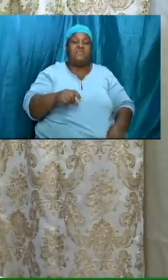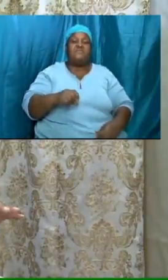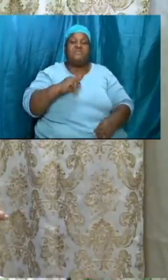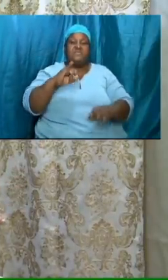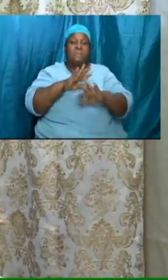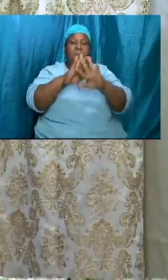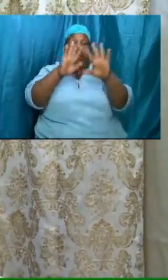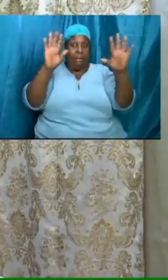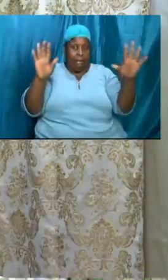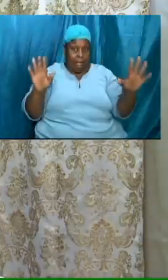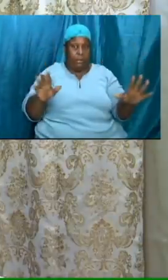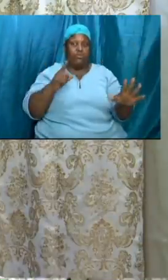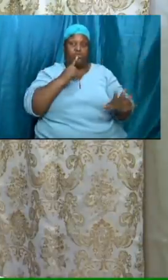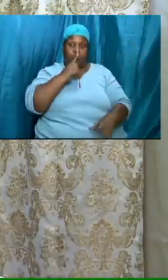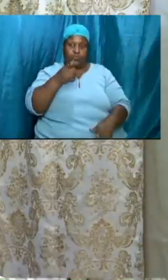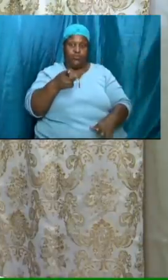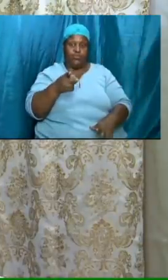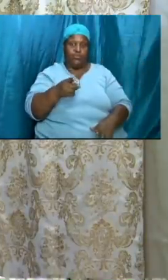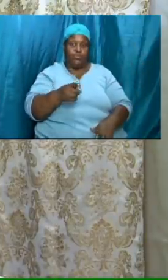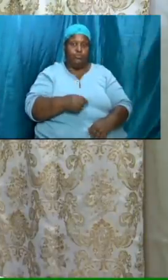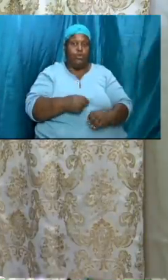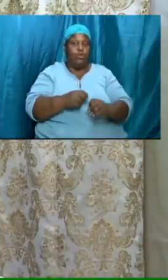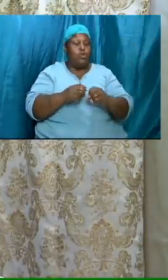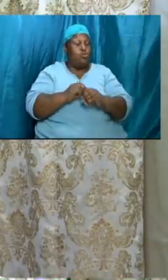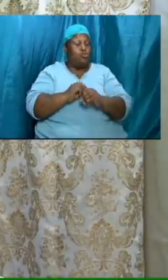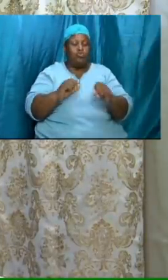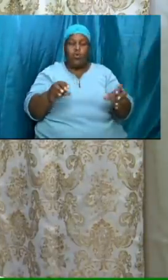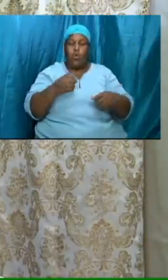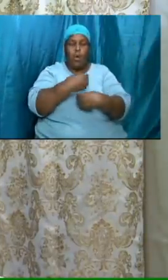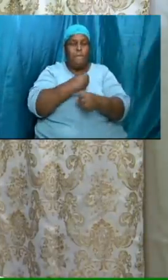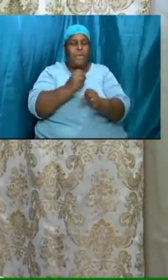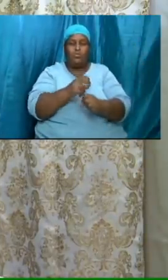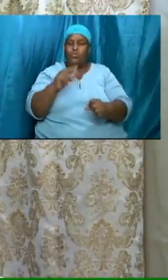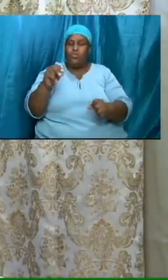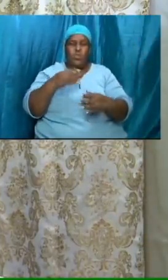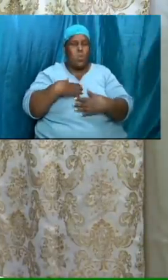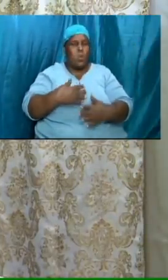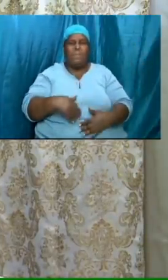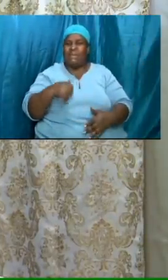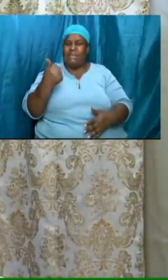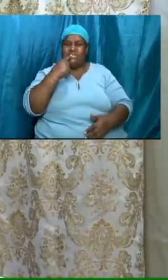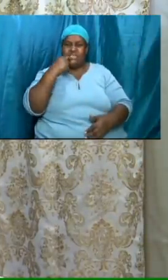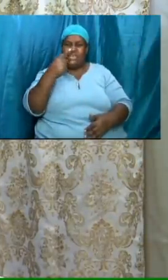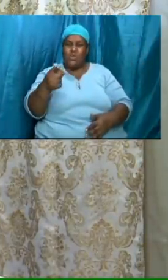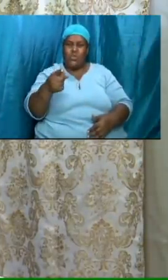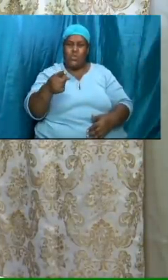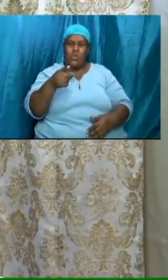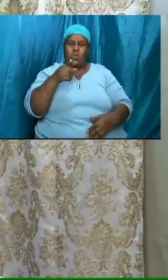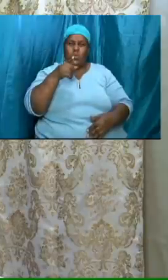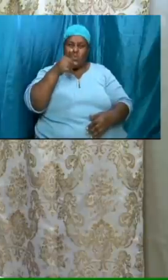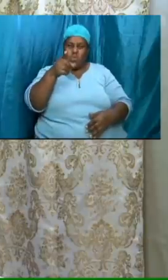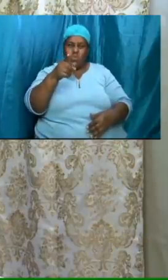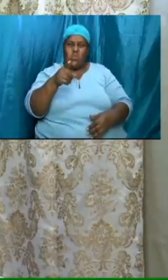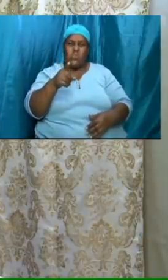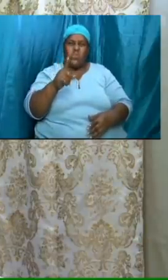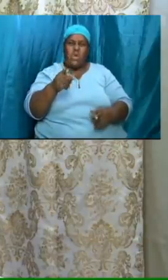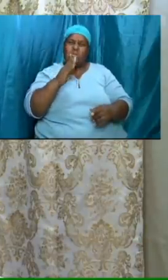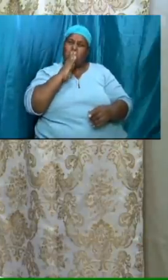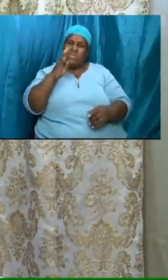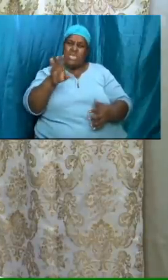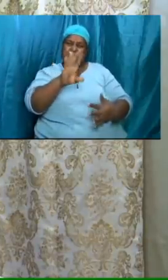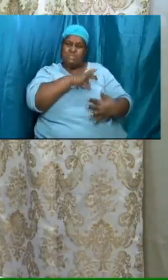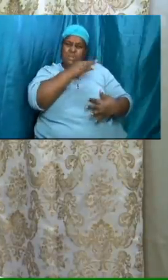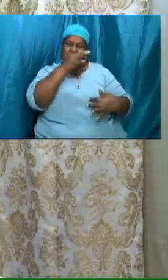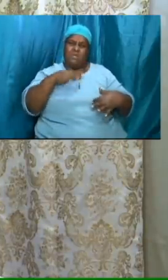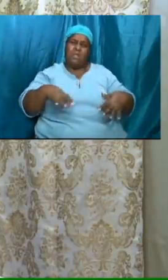truth do not let anybody tell you saints of god that you are going to be spirits floating